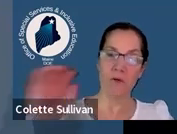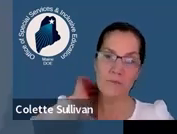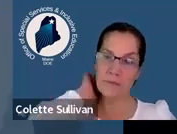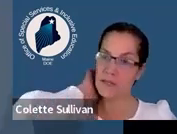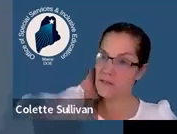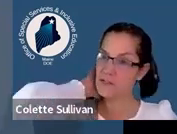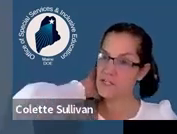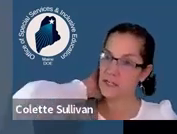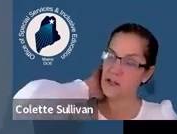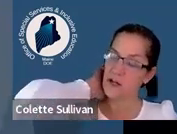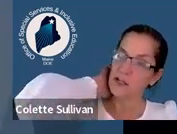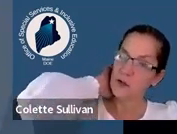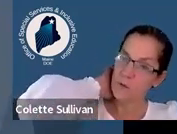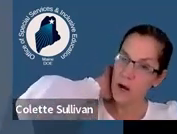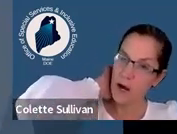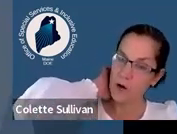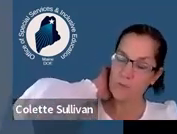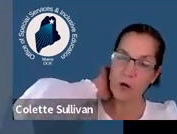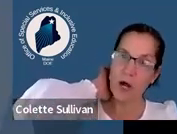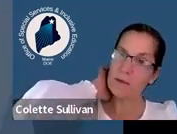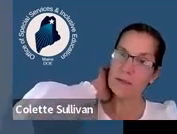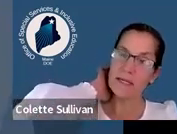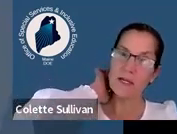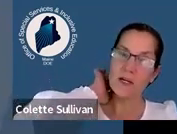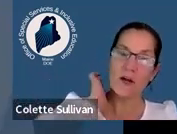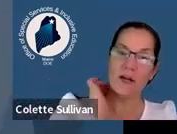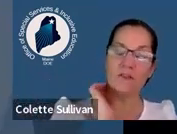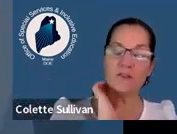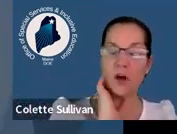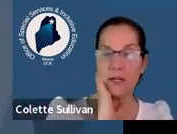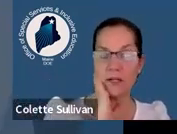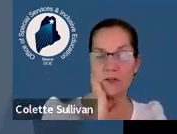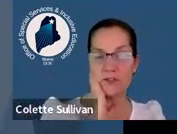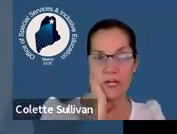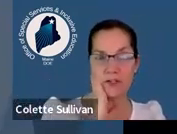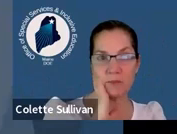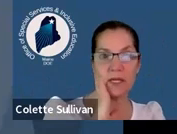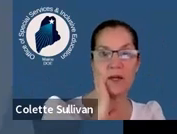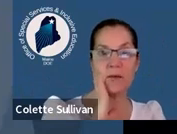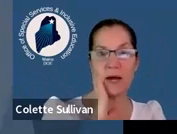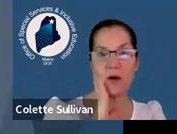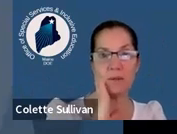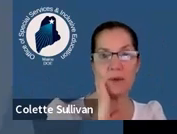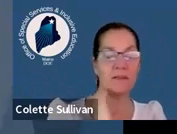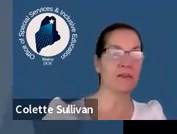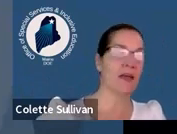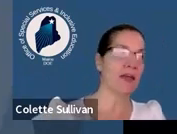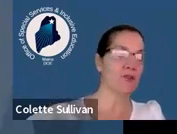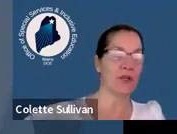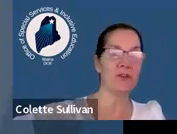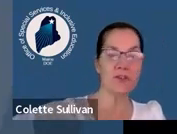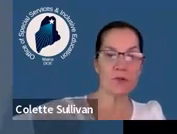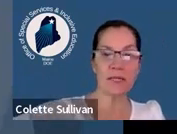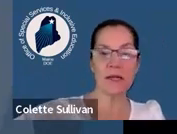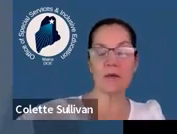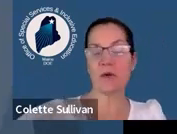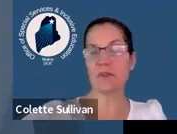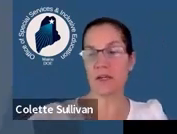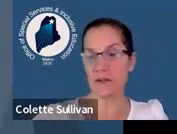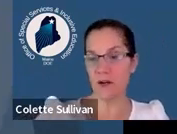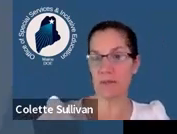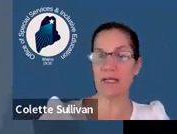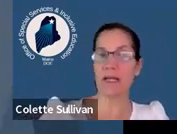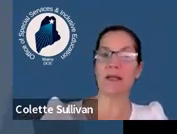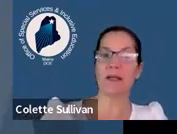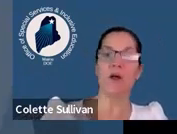So, B-13, you probably hear us talk interchangeably about, we might say, transition planning,